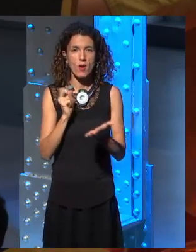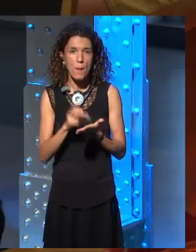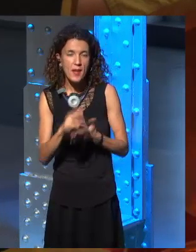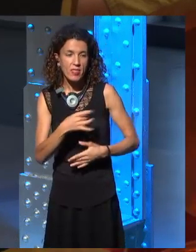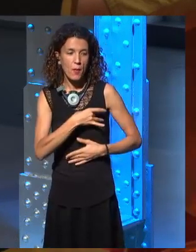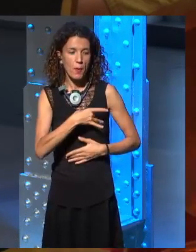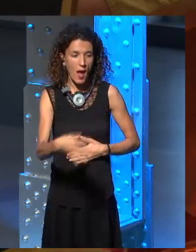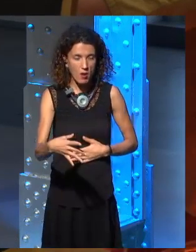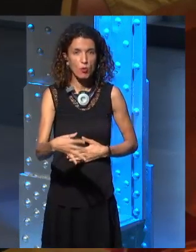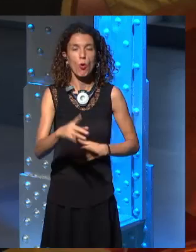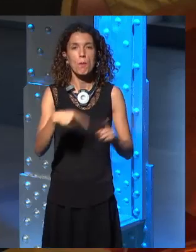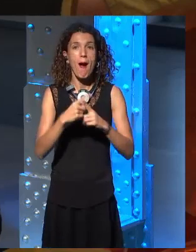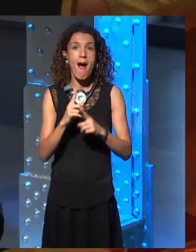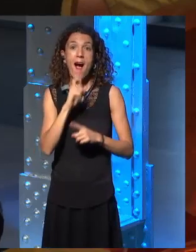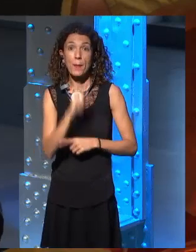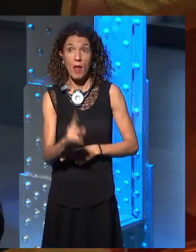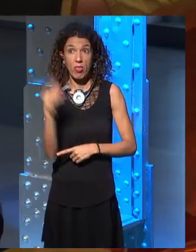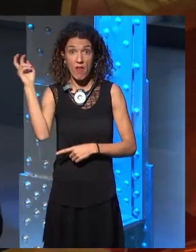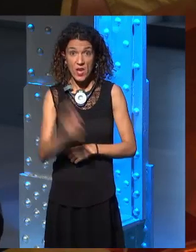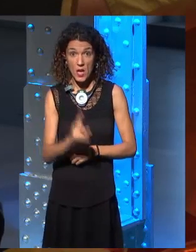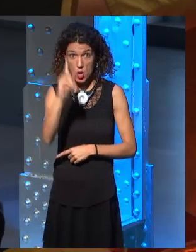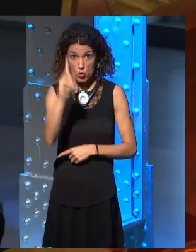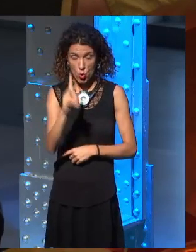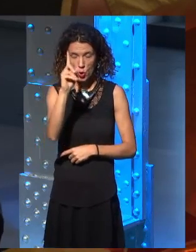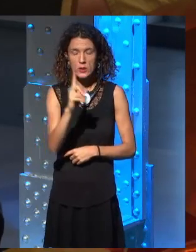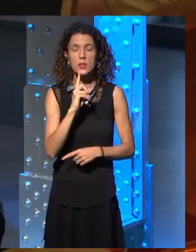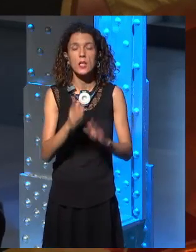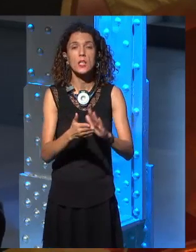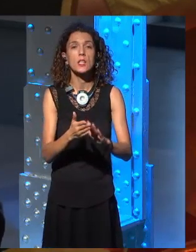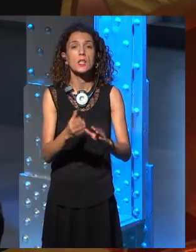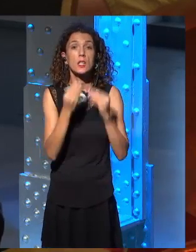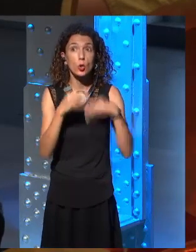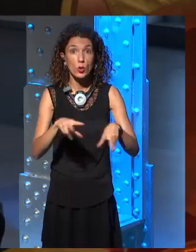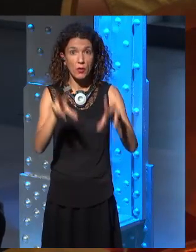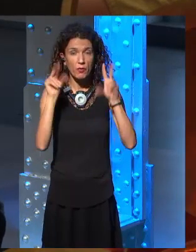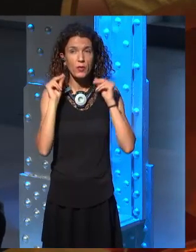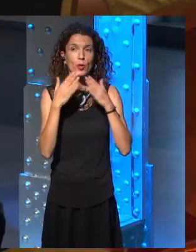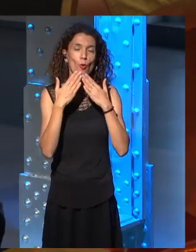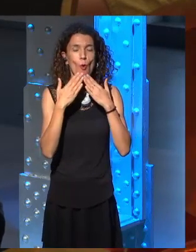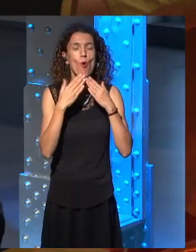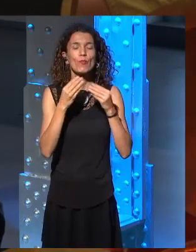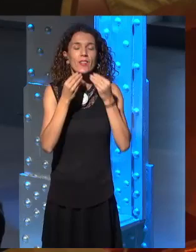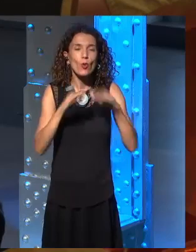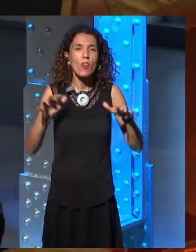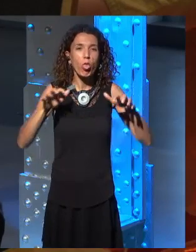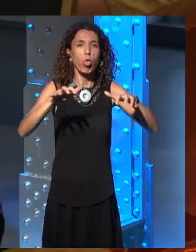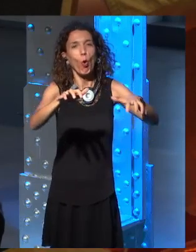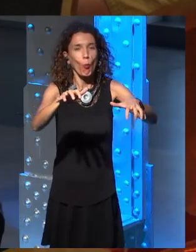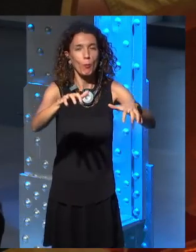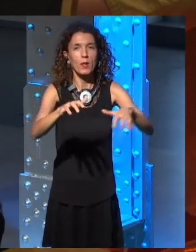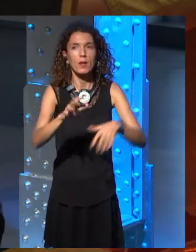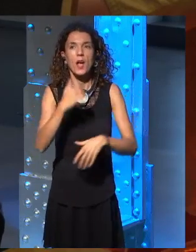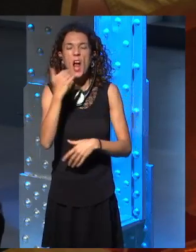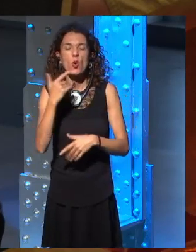but now we see that there's a threat with the White Walkers, so maybe, in the end, it's going to be